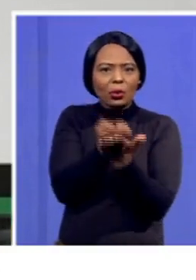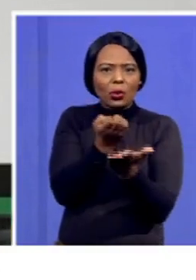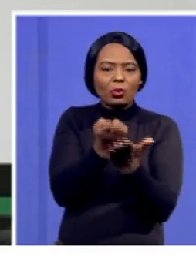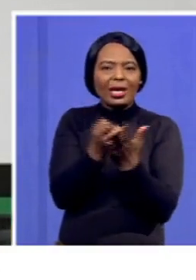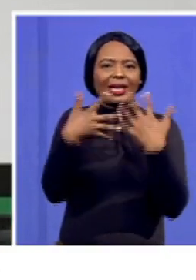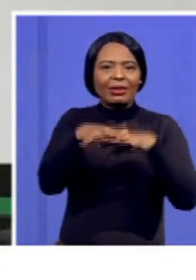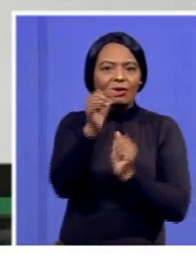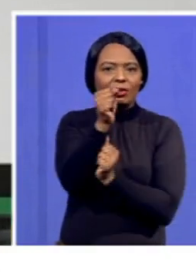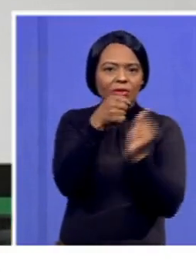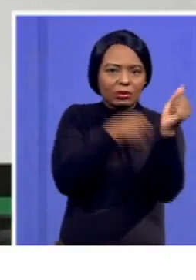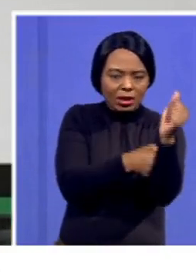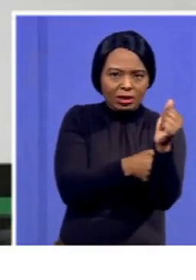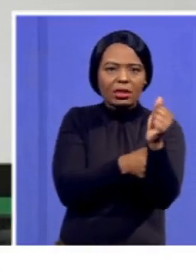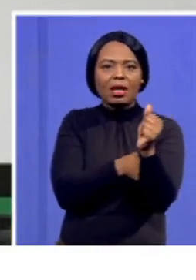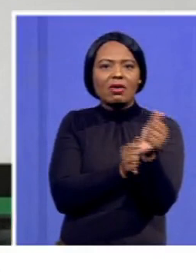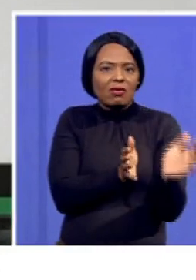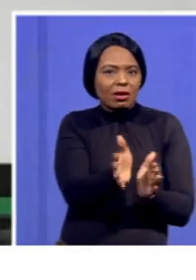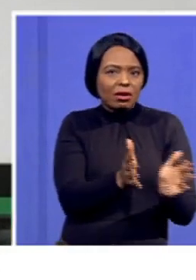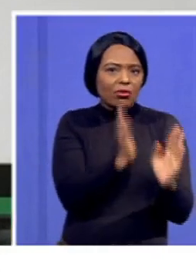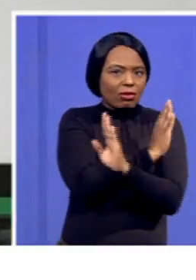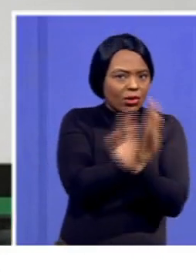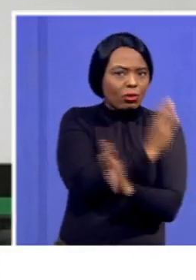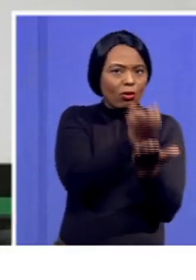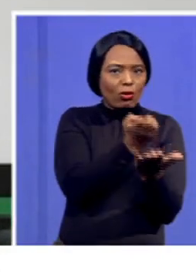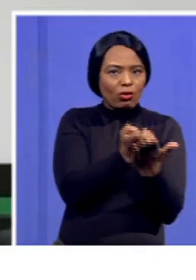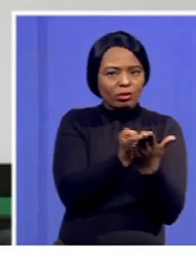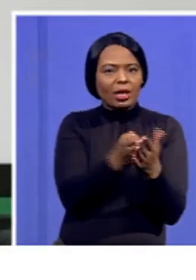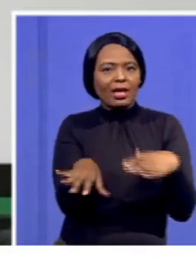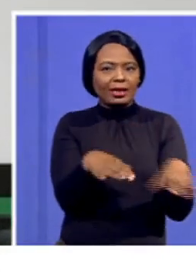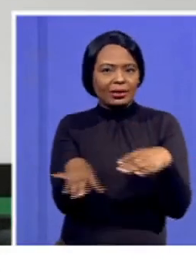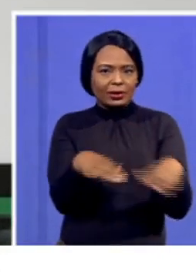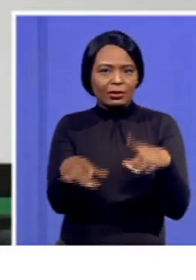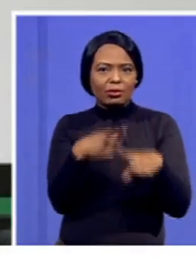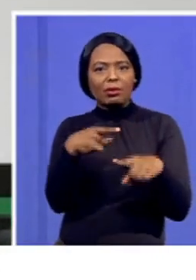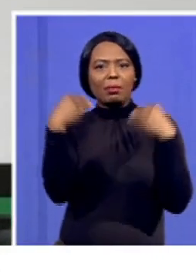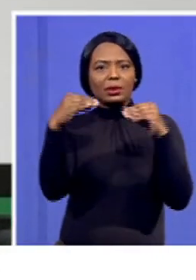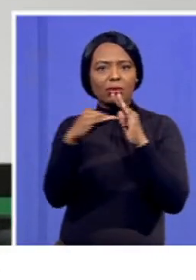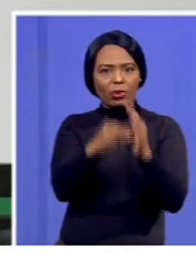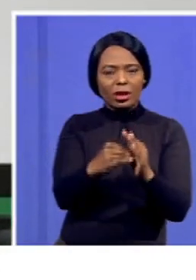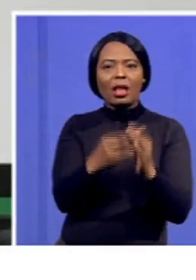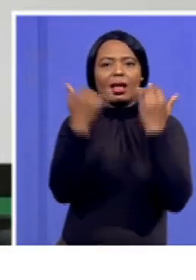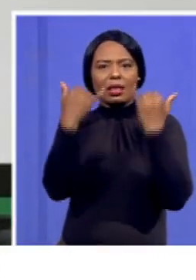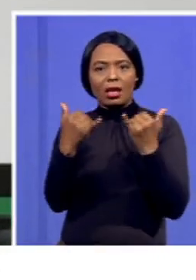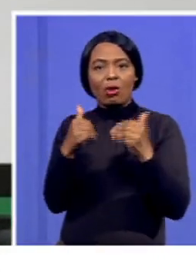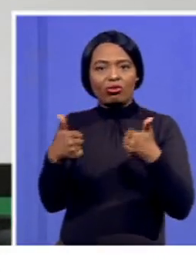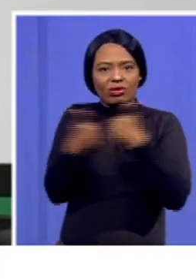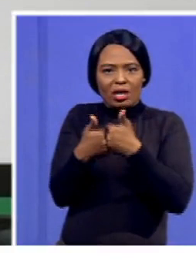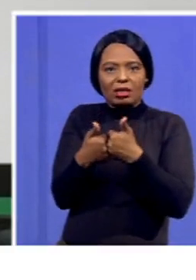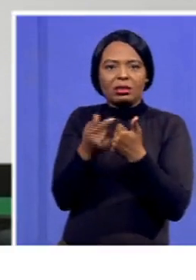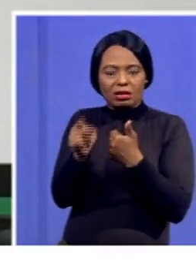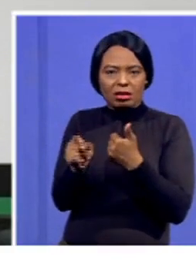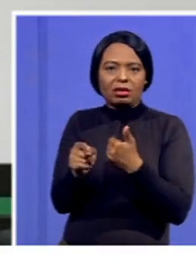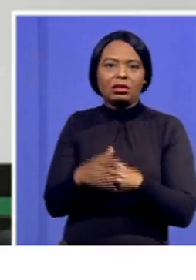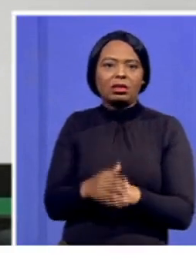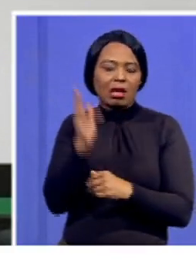that facilitate private sector economic activity by the business models of many SOEs are increasingly challenging. So we have that